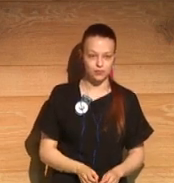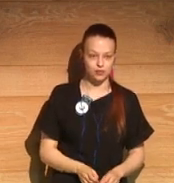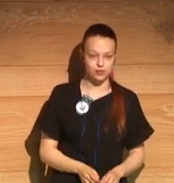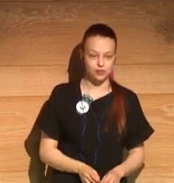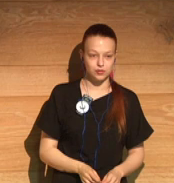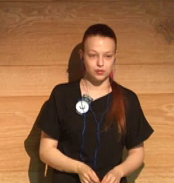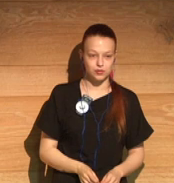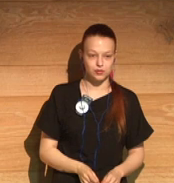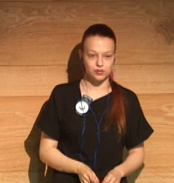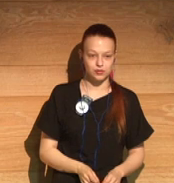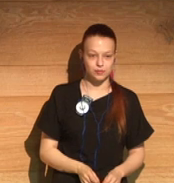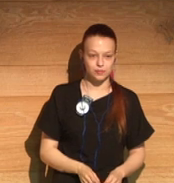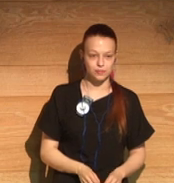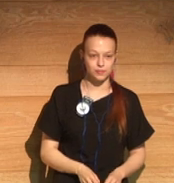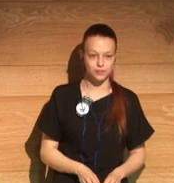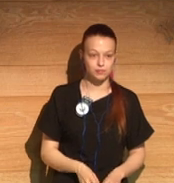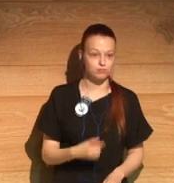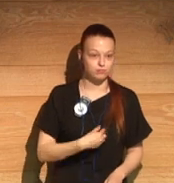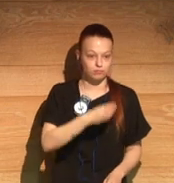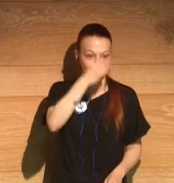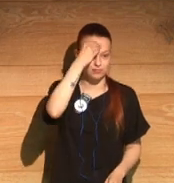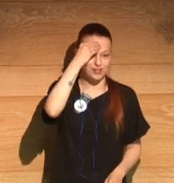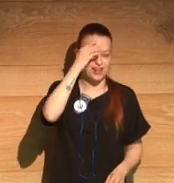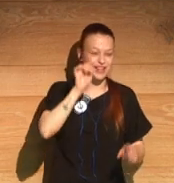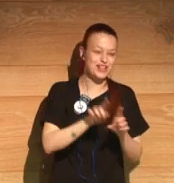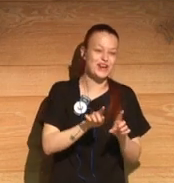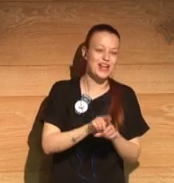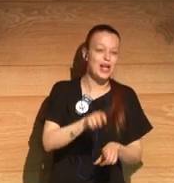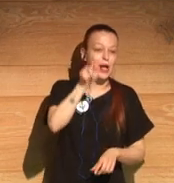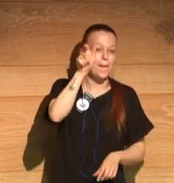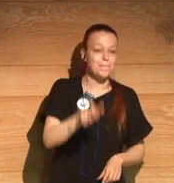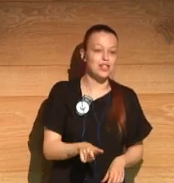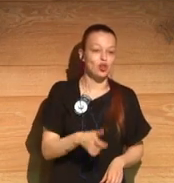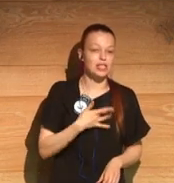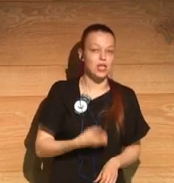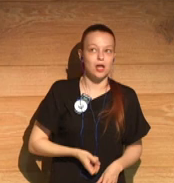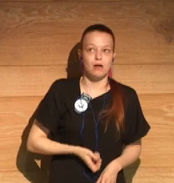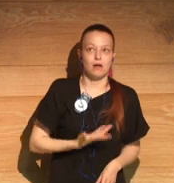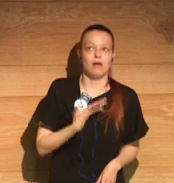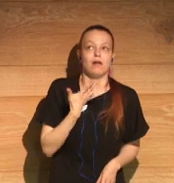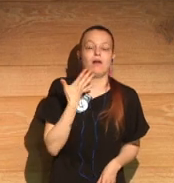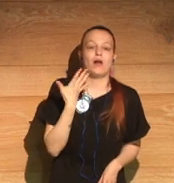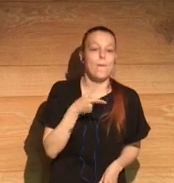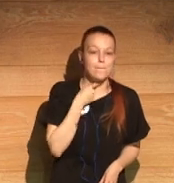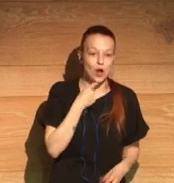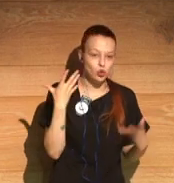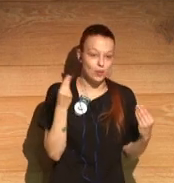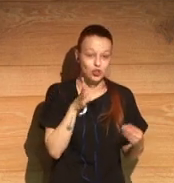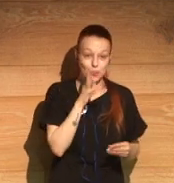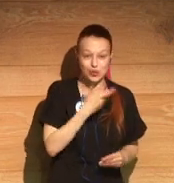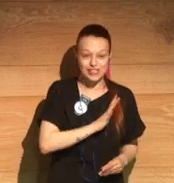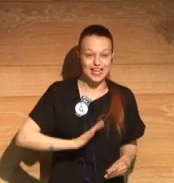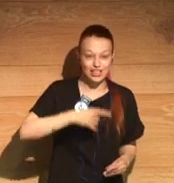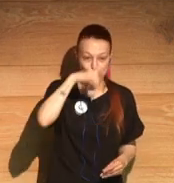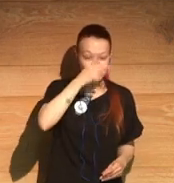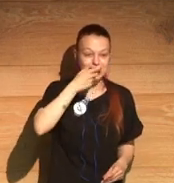That they just have, like, enormous crushes on. And for those who are, who do not know who that was, that was Jason Donovan, who